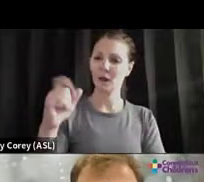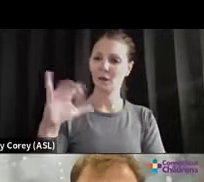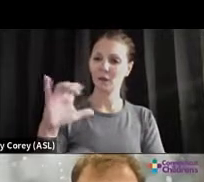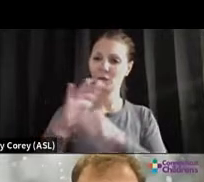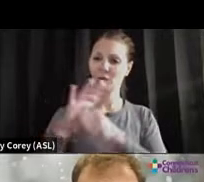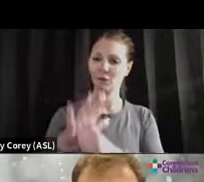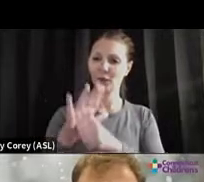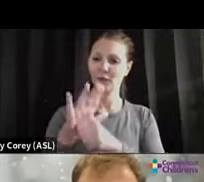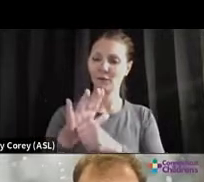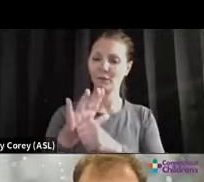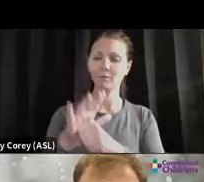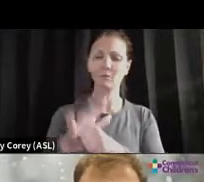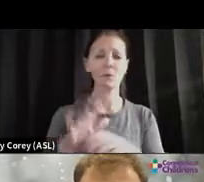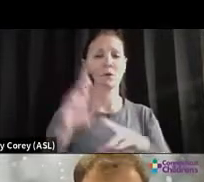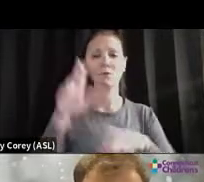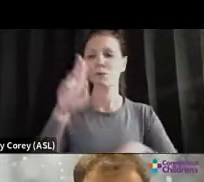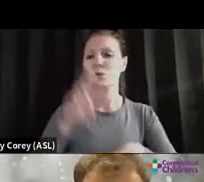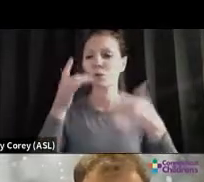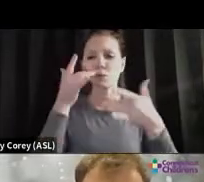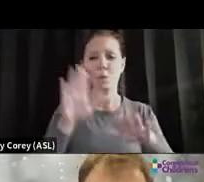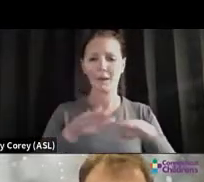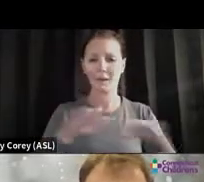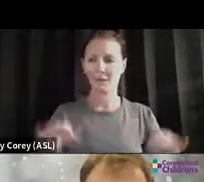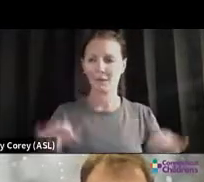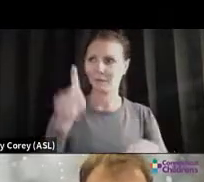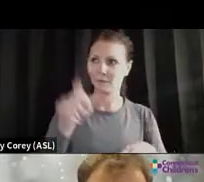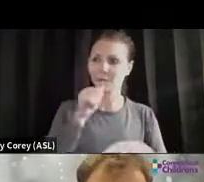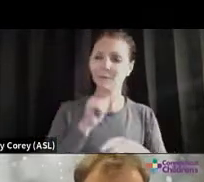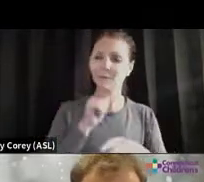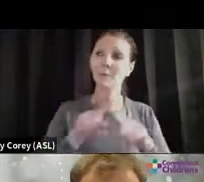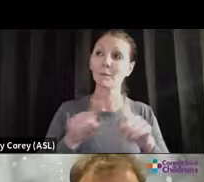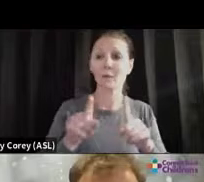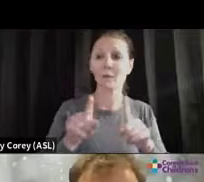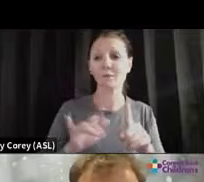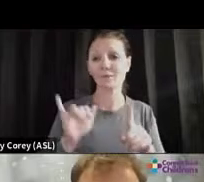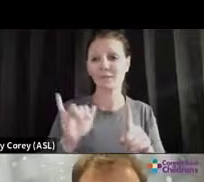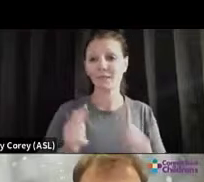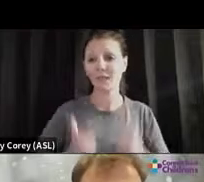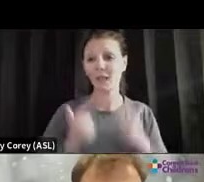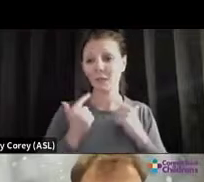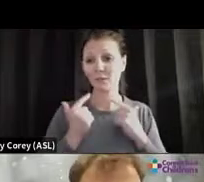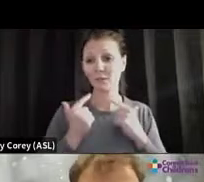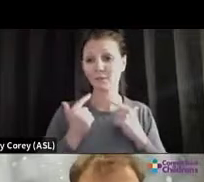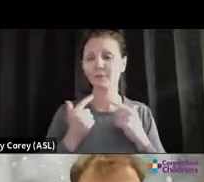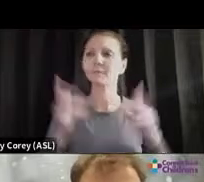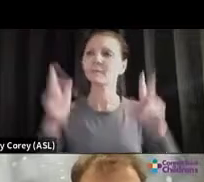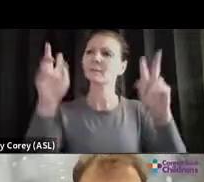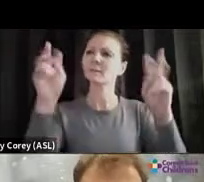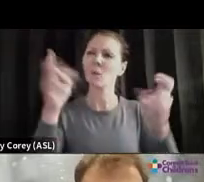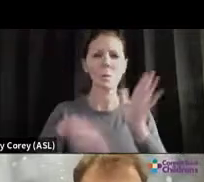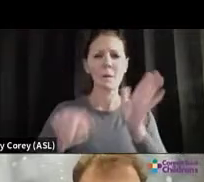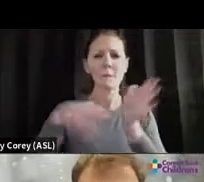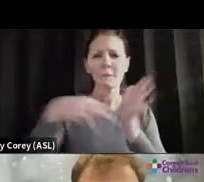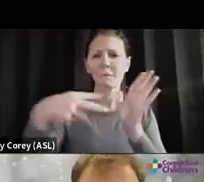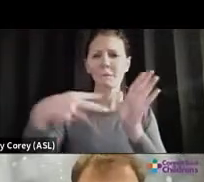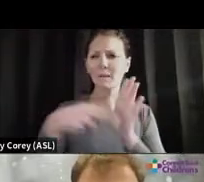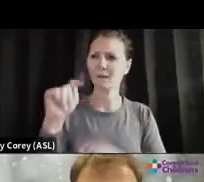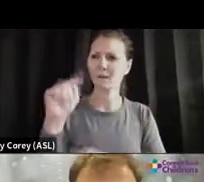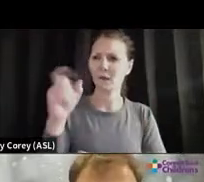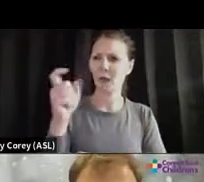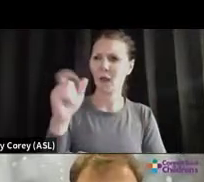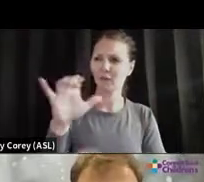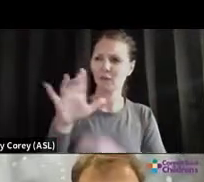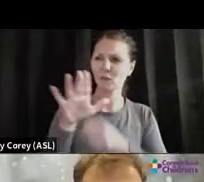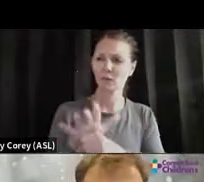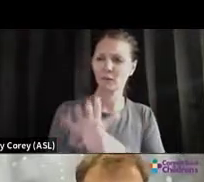with. But it is part of the reality that we live through. Now you're asking, what is toxic stress? Well, there's regular positive stress, what